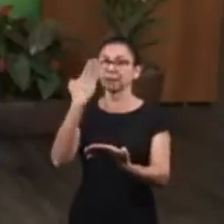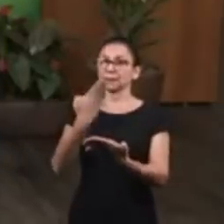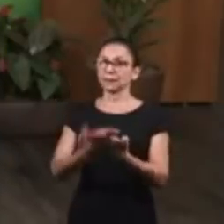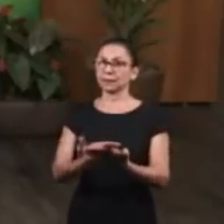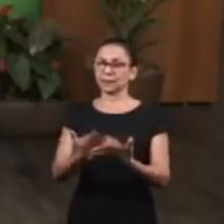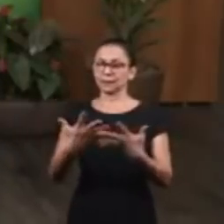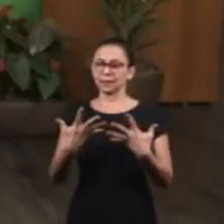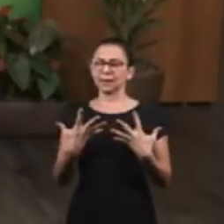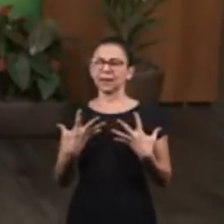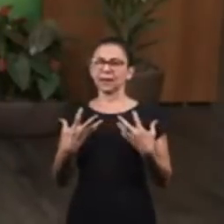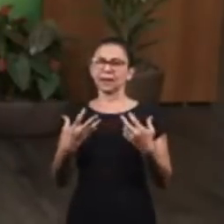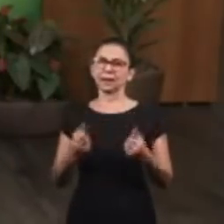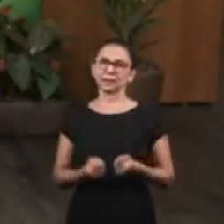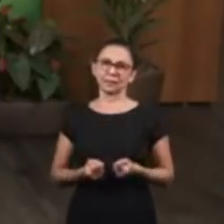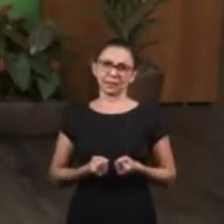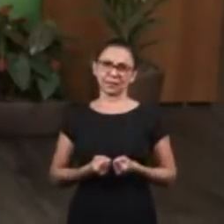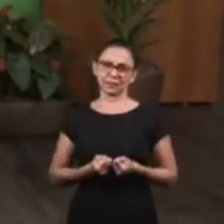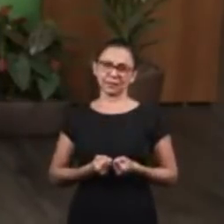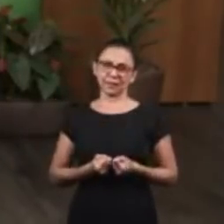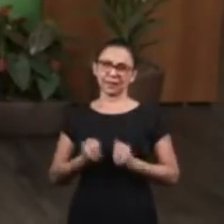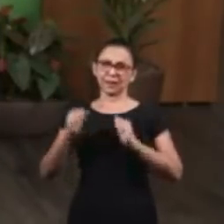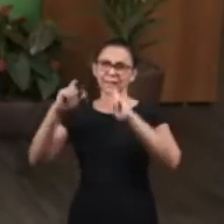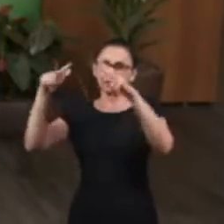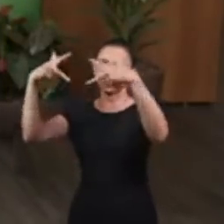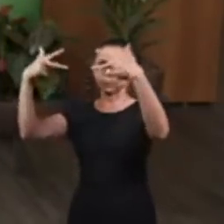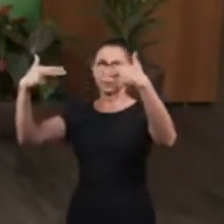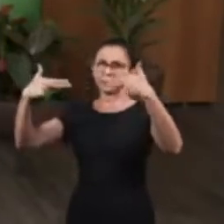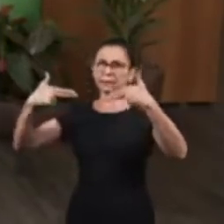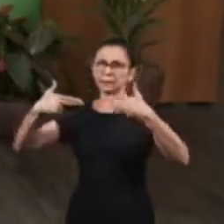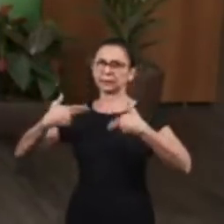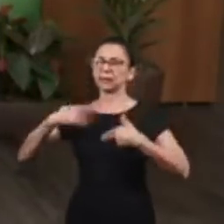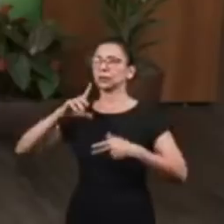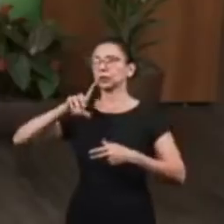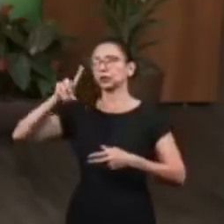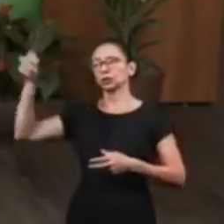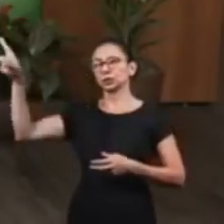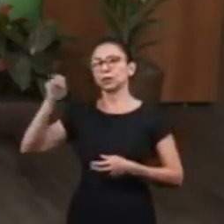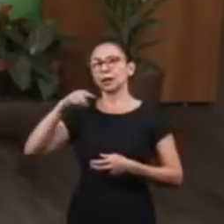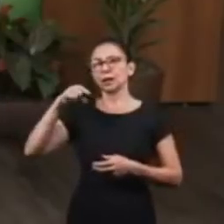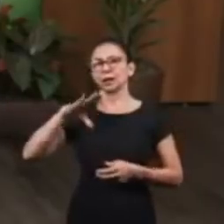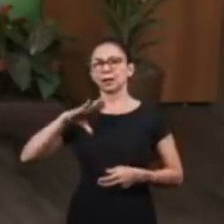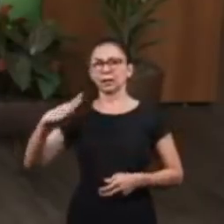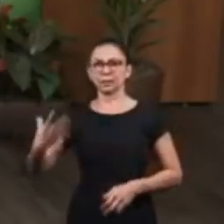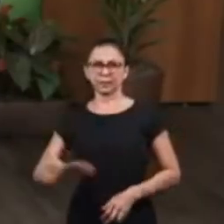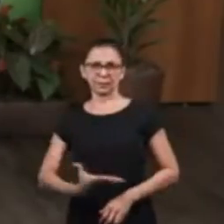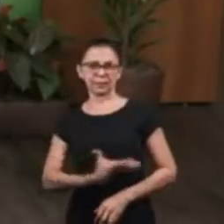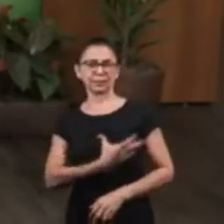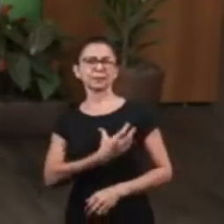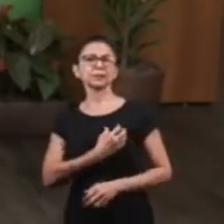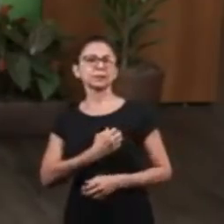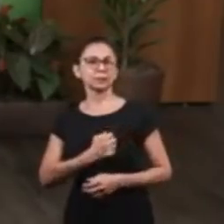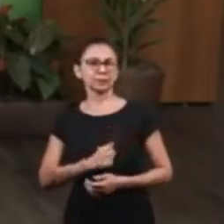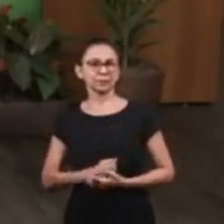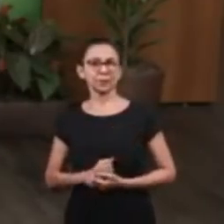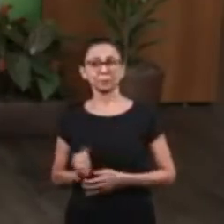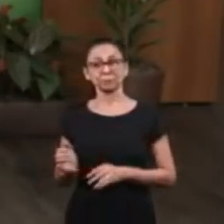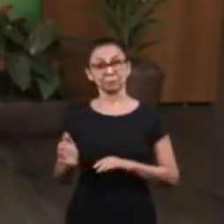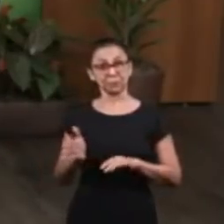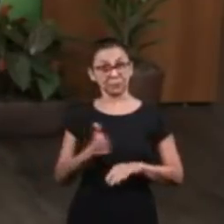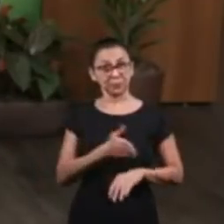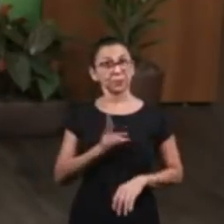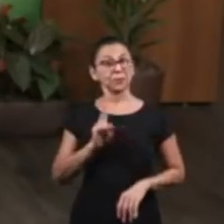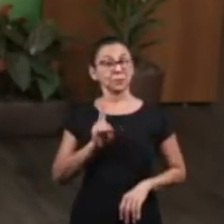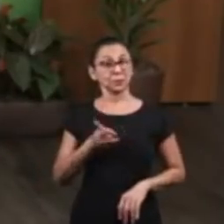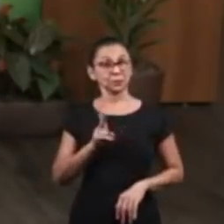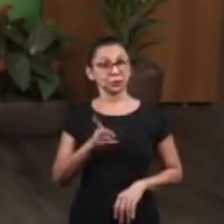He needs to believe and accept the gift, the grace of God,